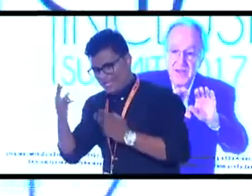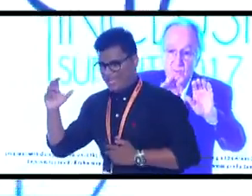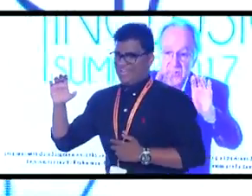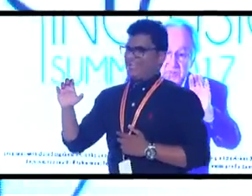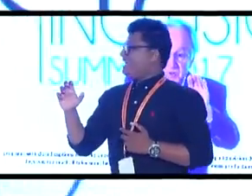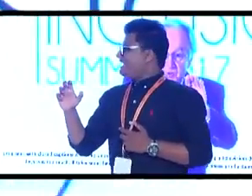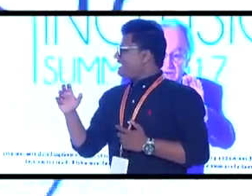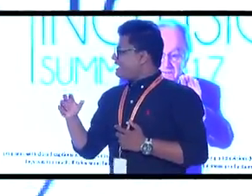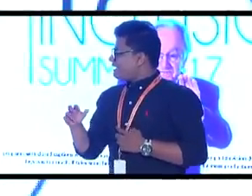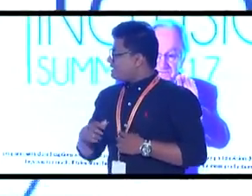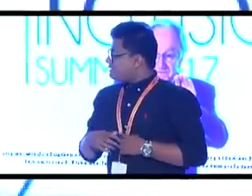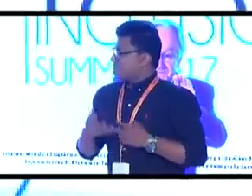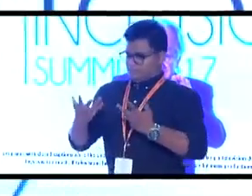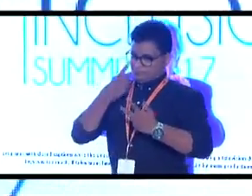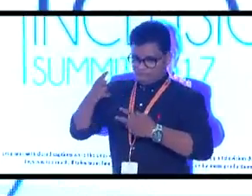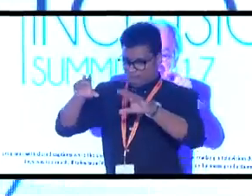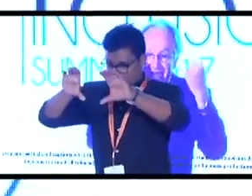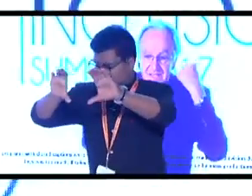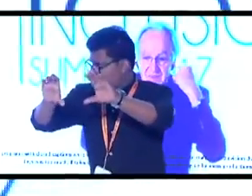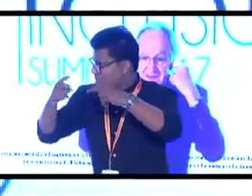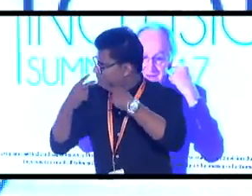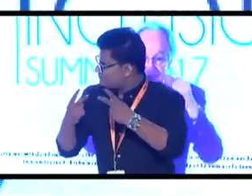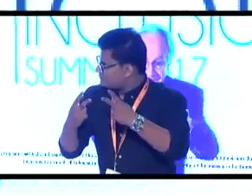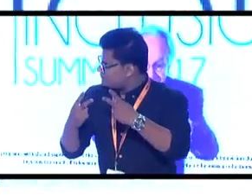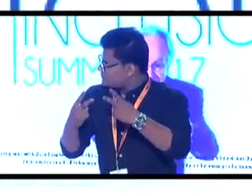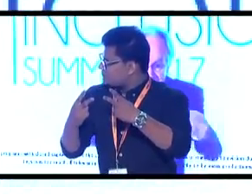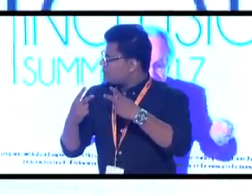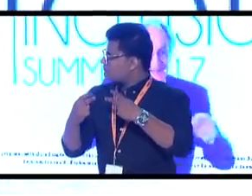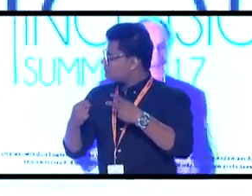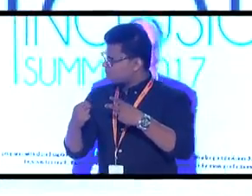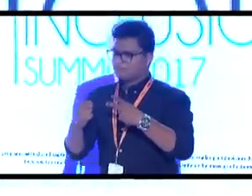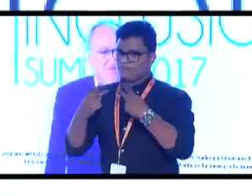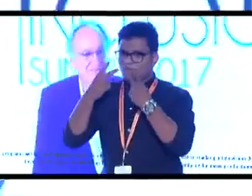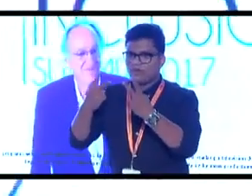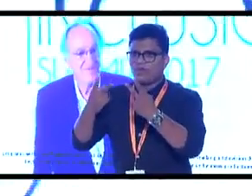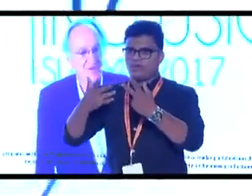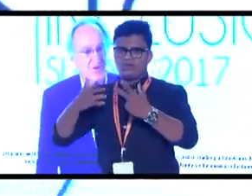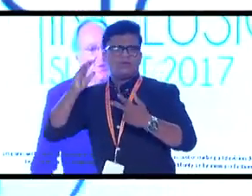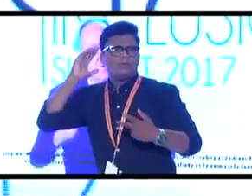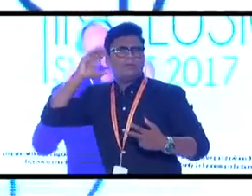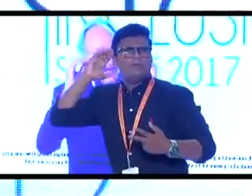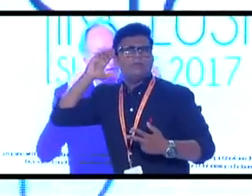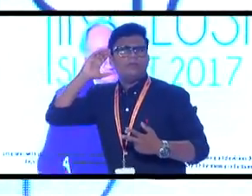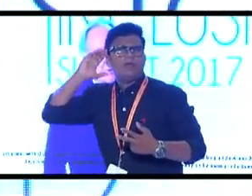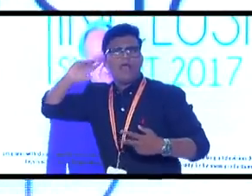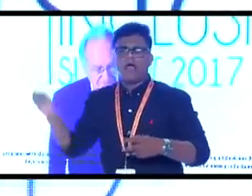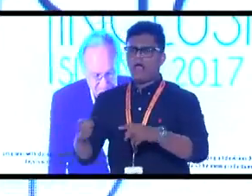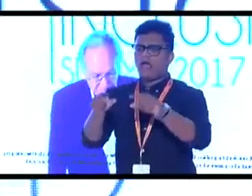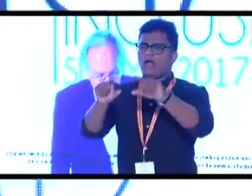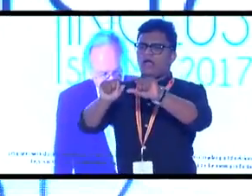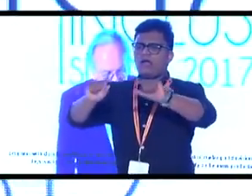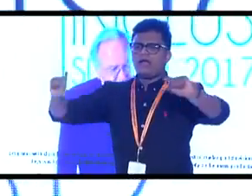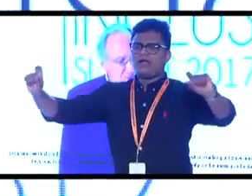now they could watch a program in Spanish and see the English. So it was a teaching tool.